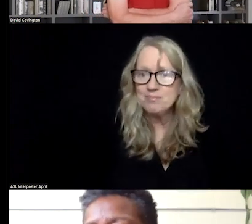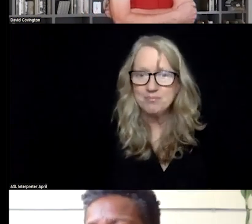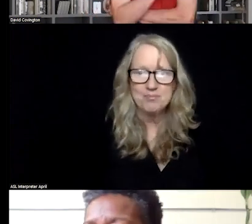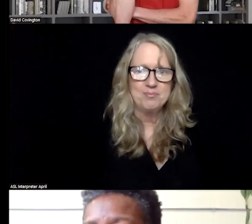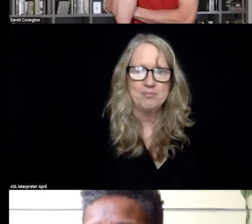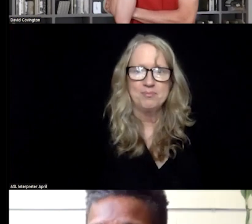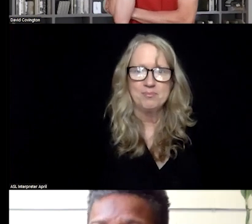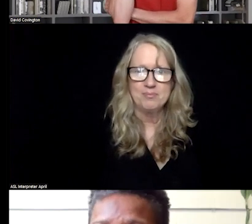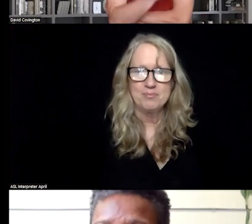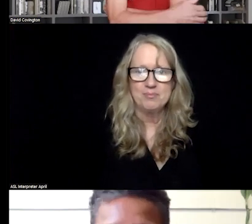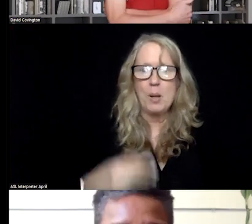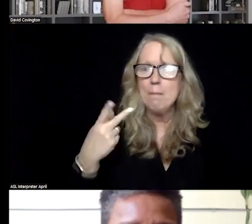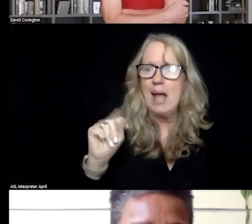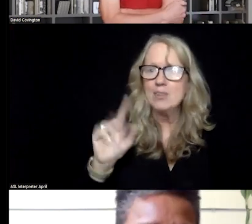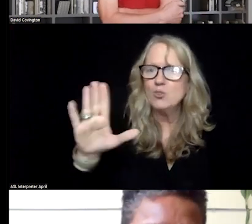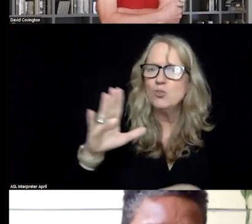Pat, your.